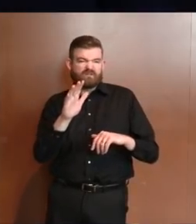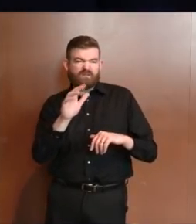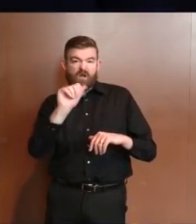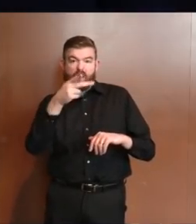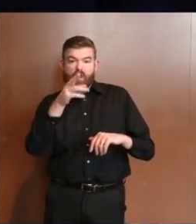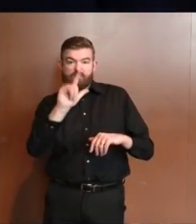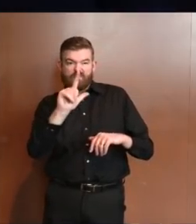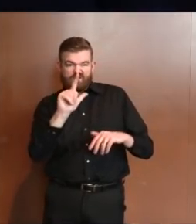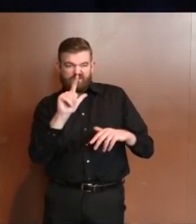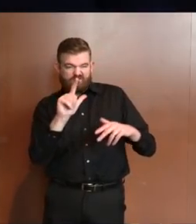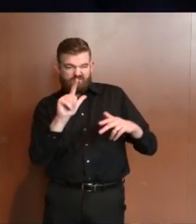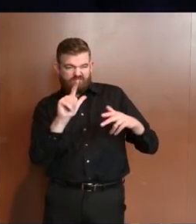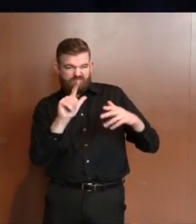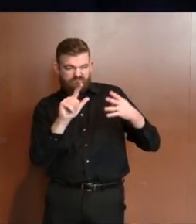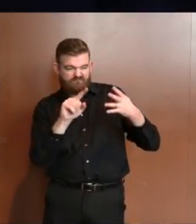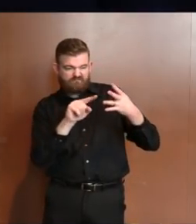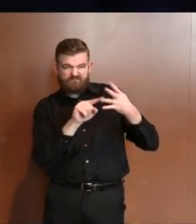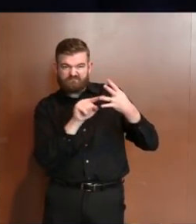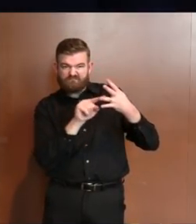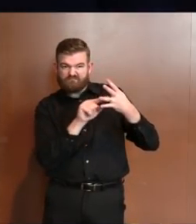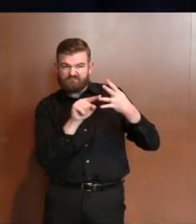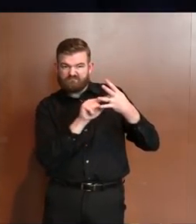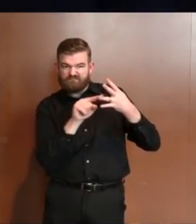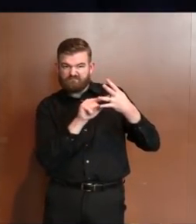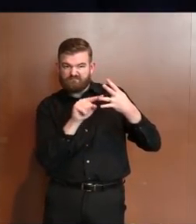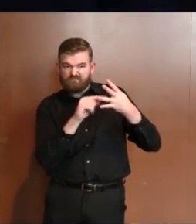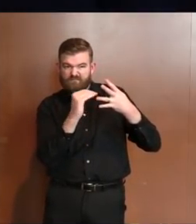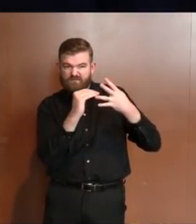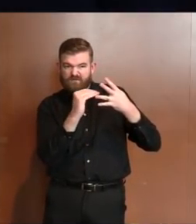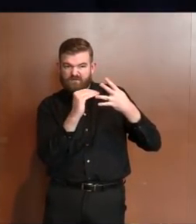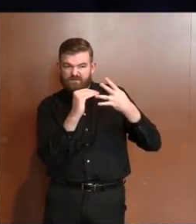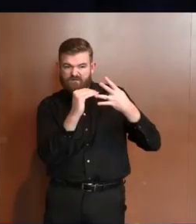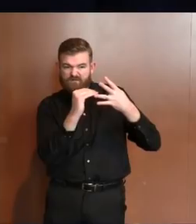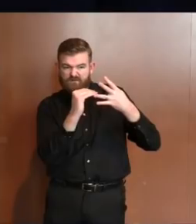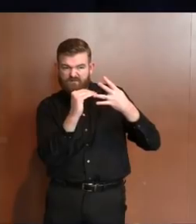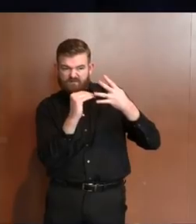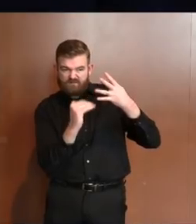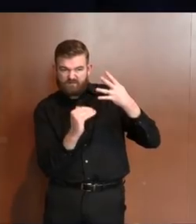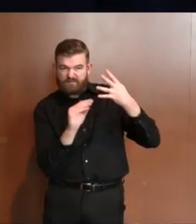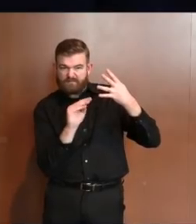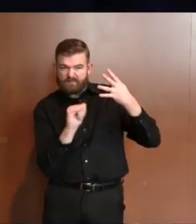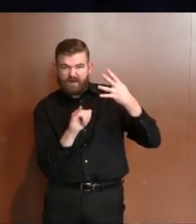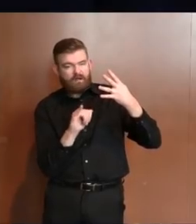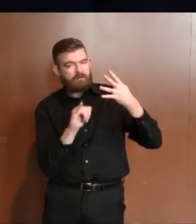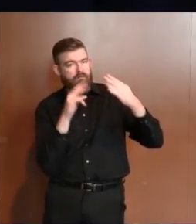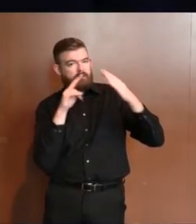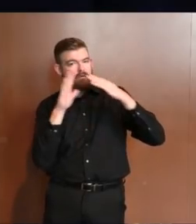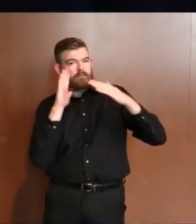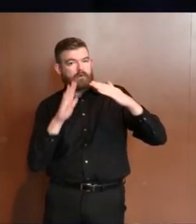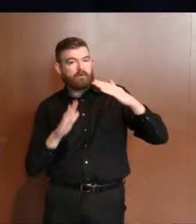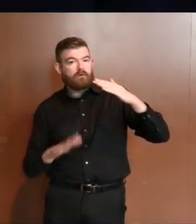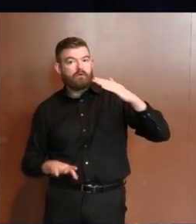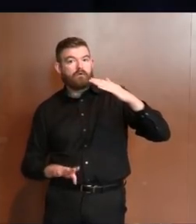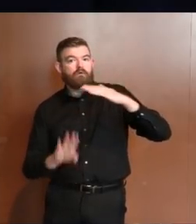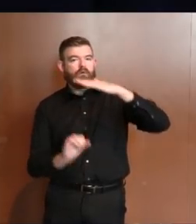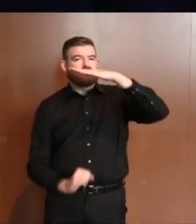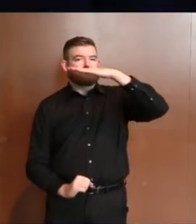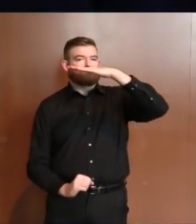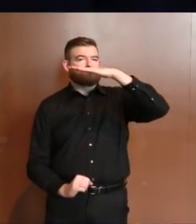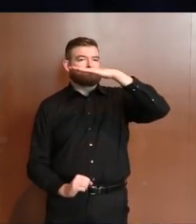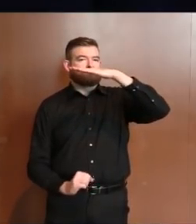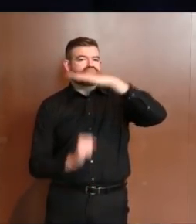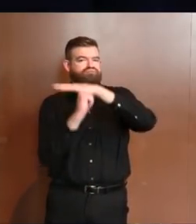through the end of April and into May. However, we believe that part of that surge is just starting.